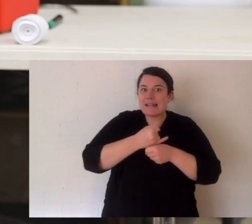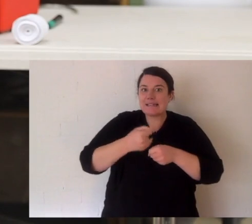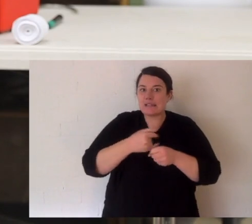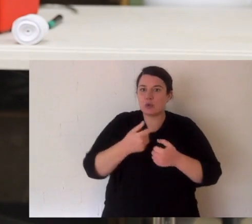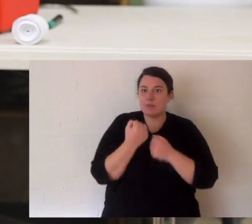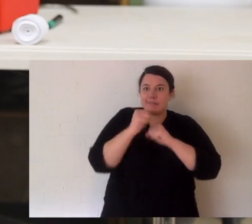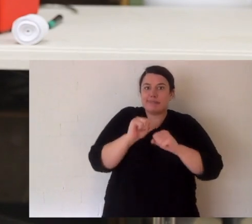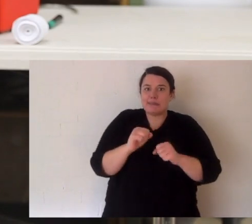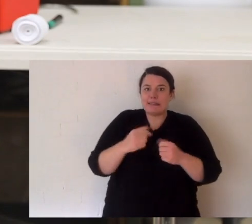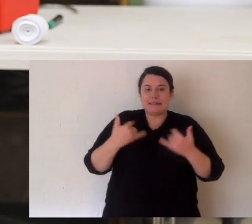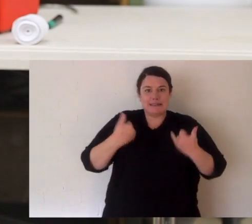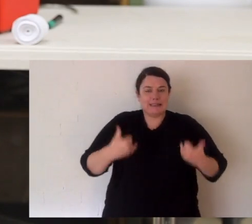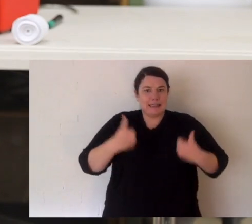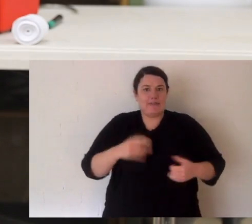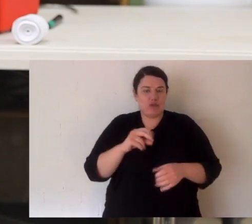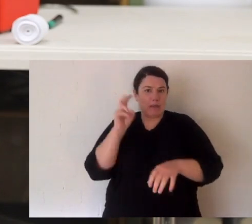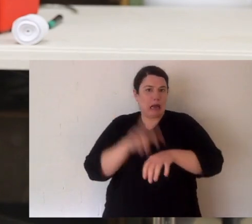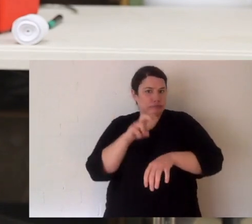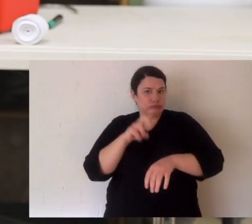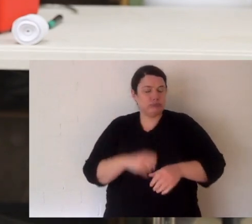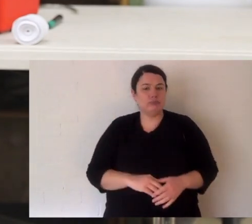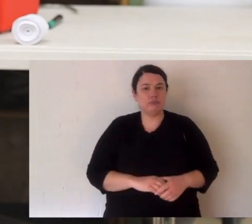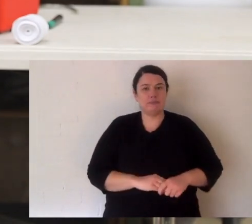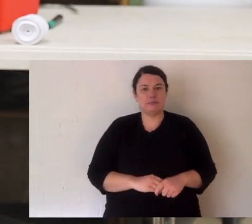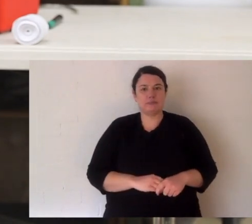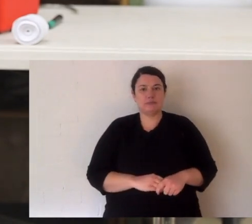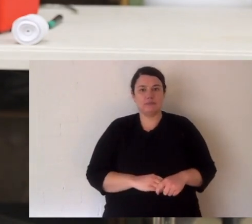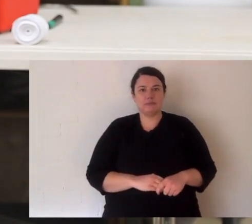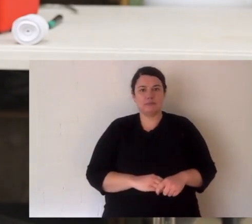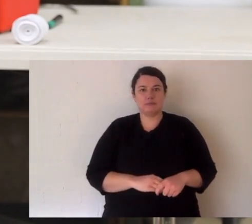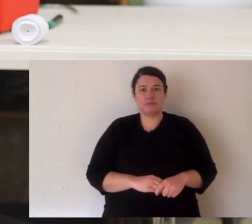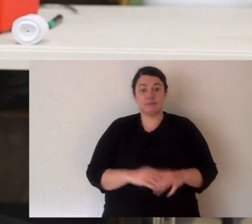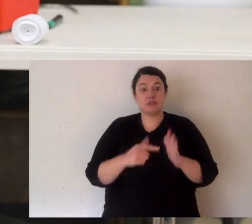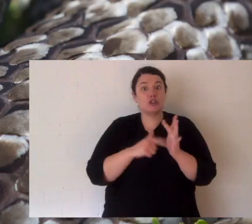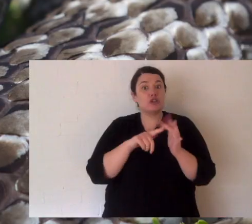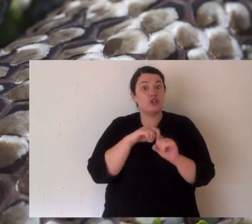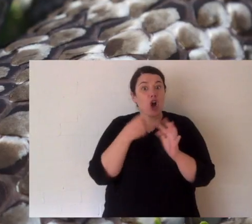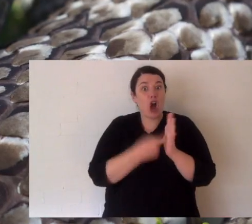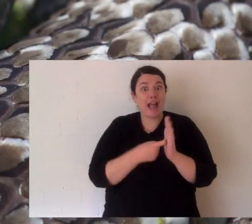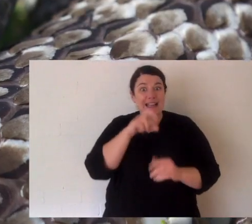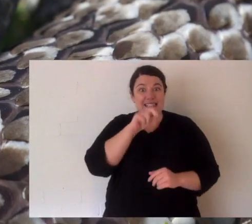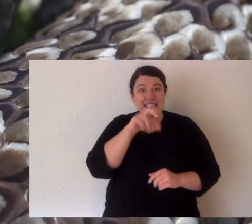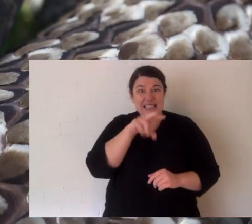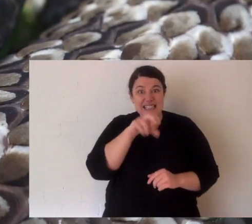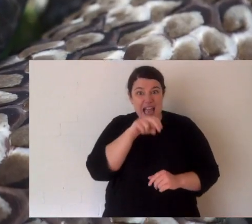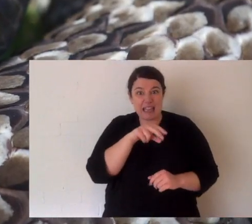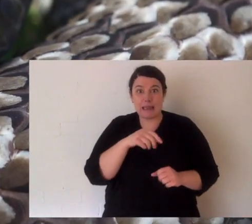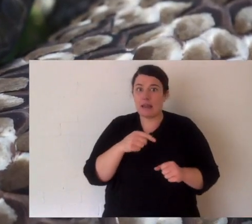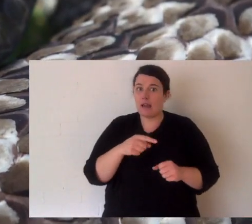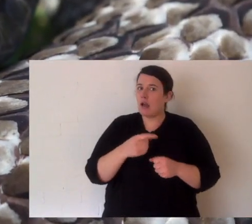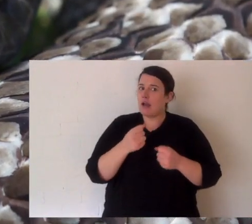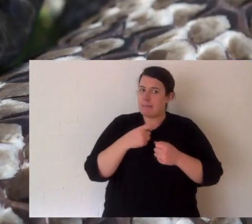and I'll explain that to you. A tiger snake thickens your blood. It also has really strong